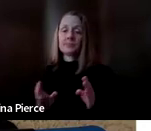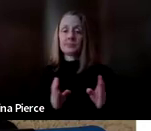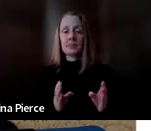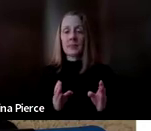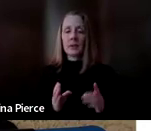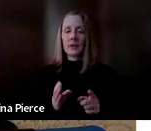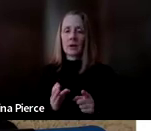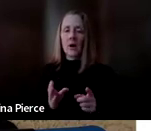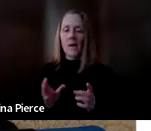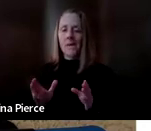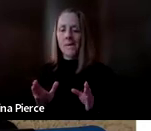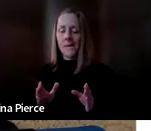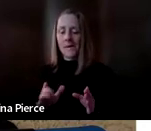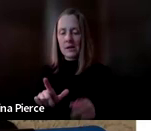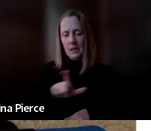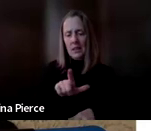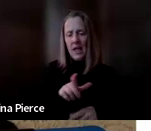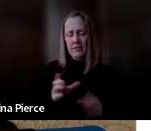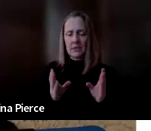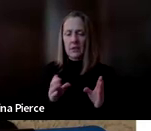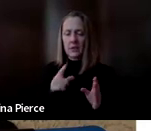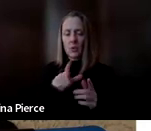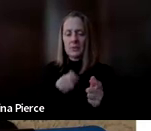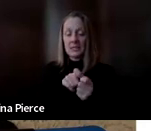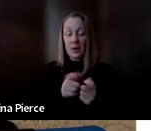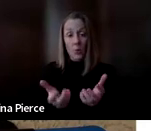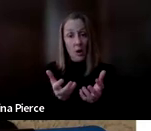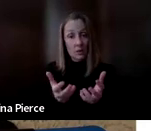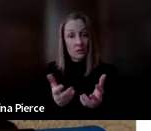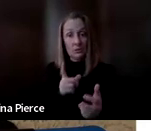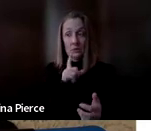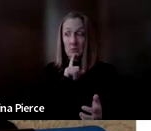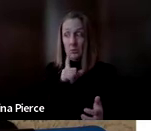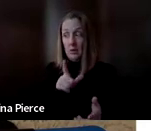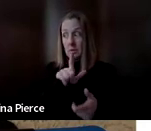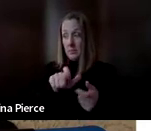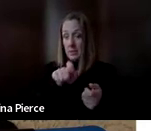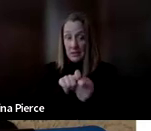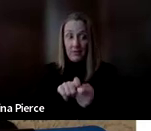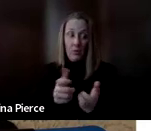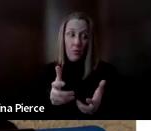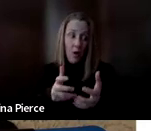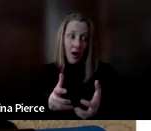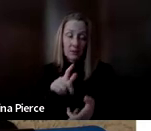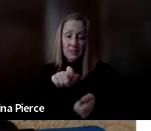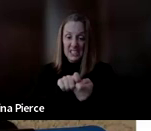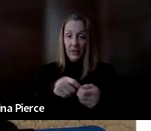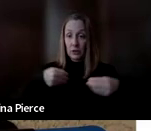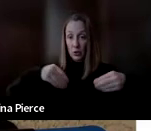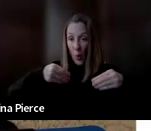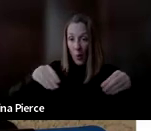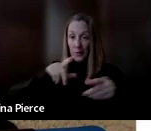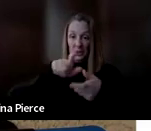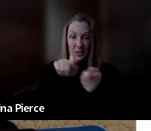those specific wants, and it's getting very specific where she wants to go to a specific store and buy specific things, and this is how she's